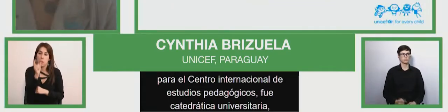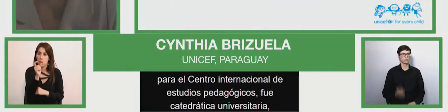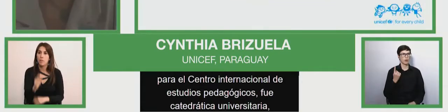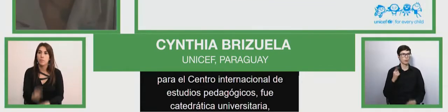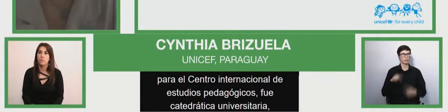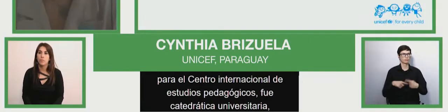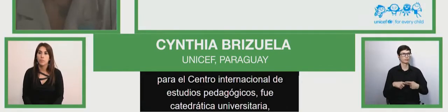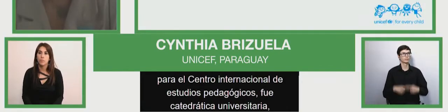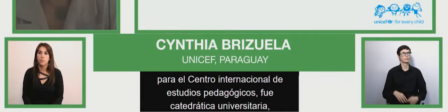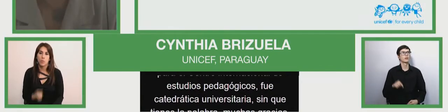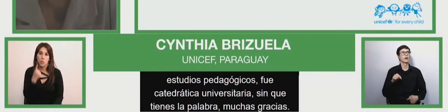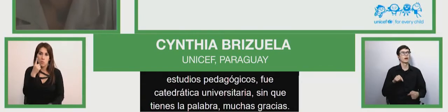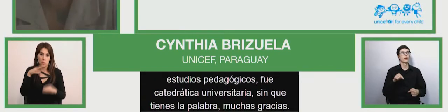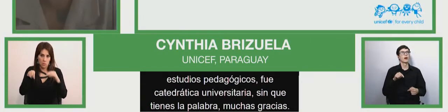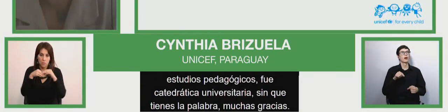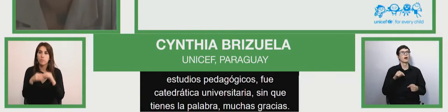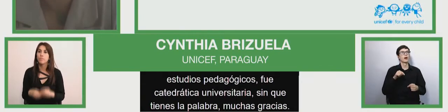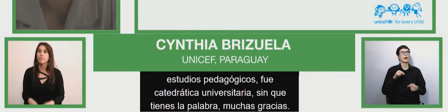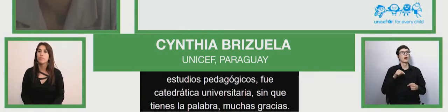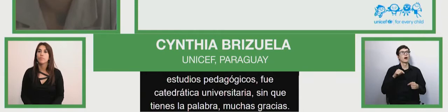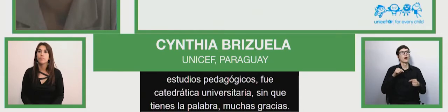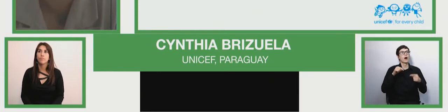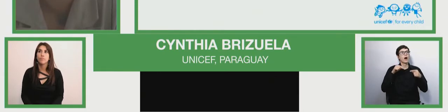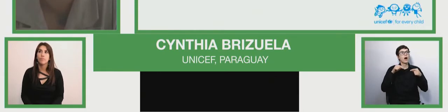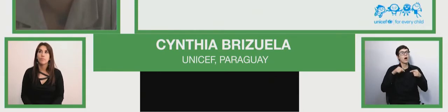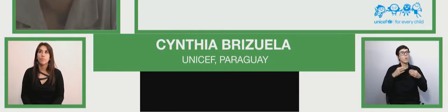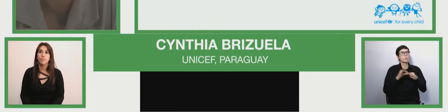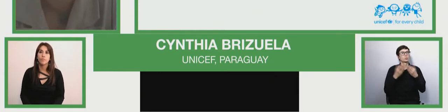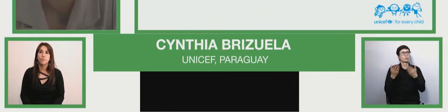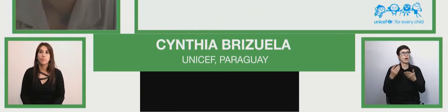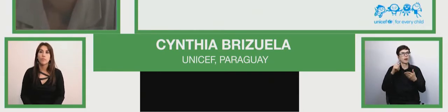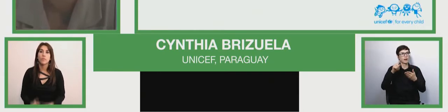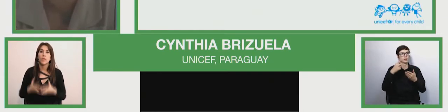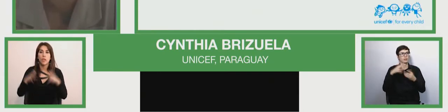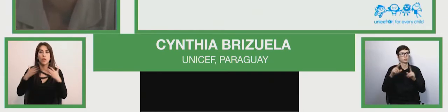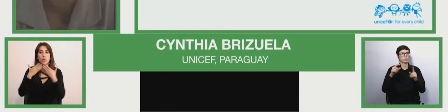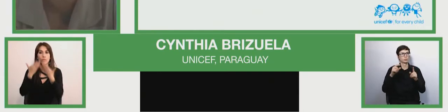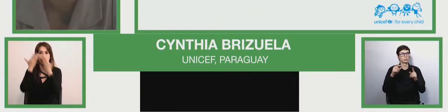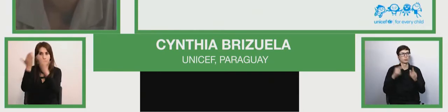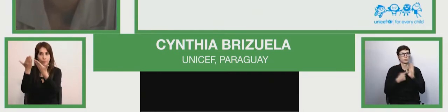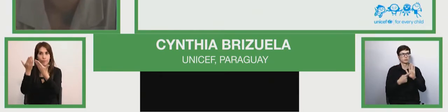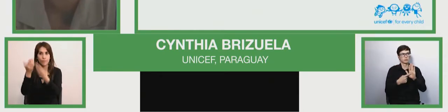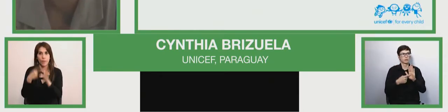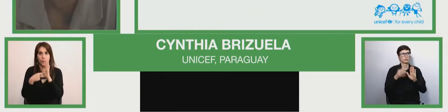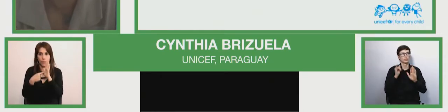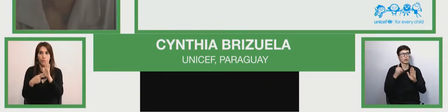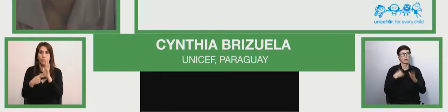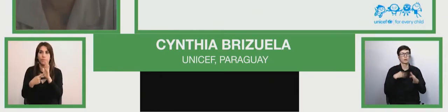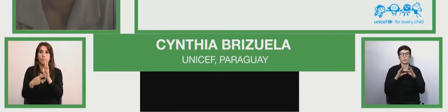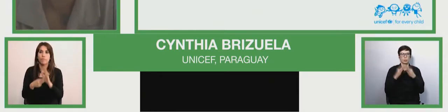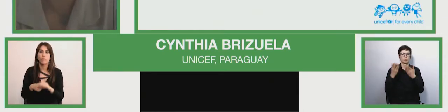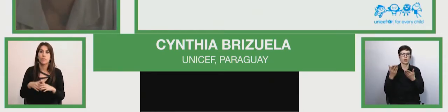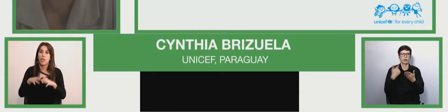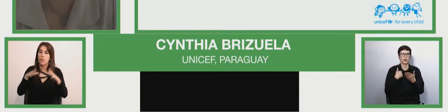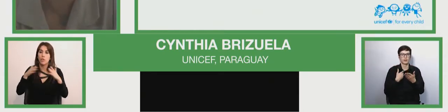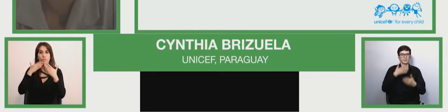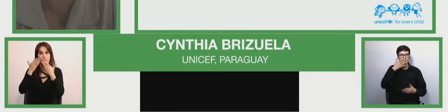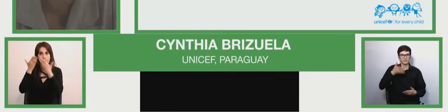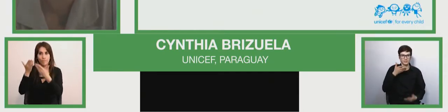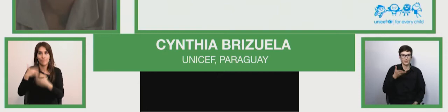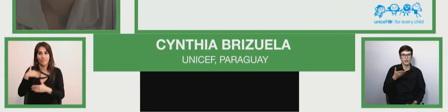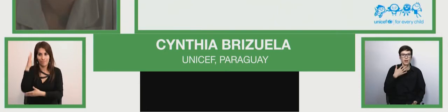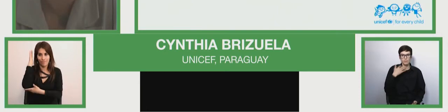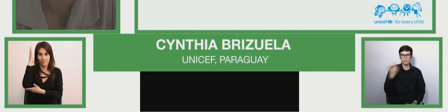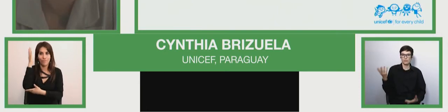very good afternoon thank you for your presentation particularly for for the space and this space given to me where we're talking